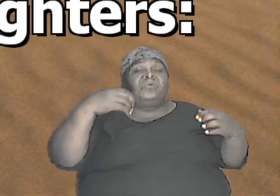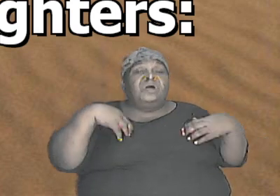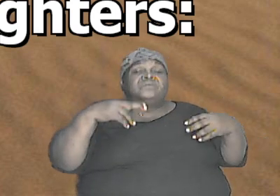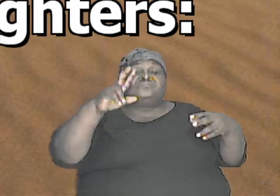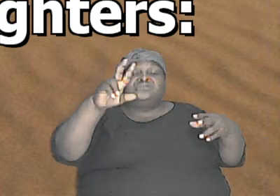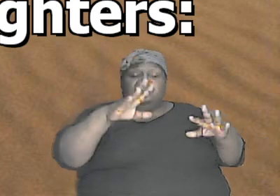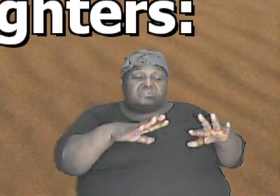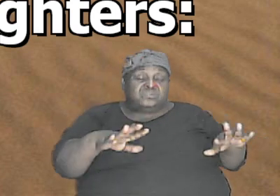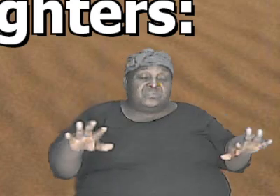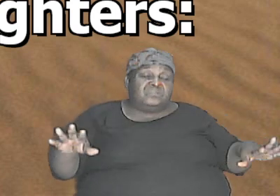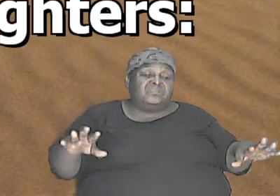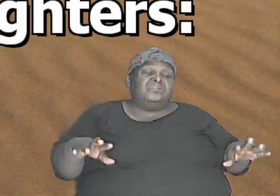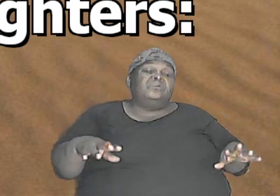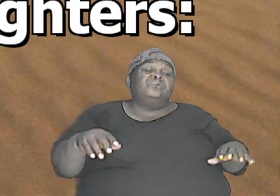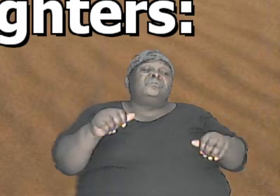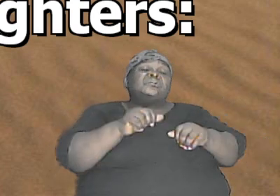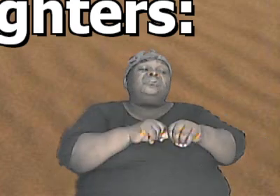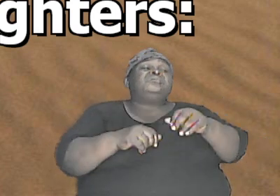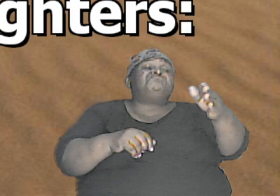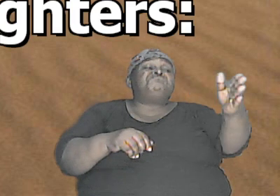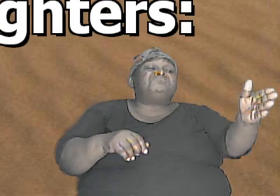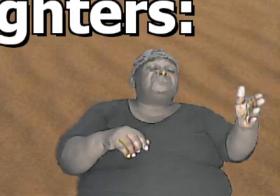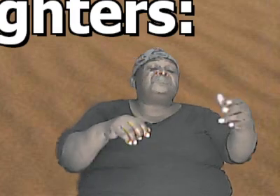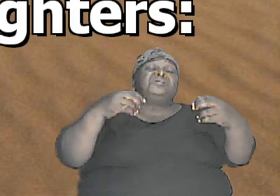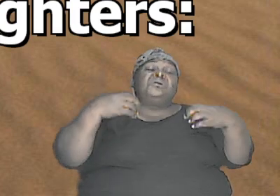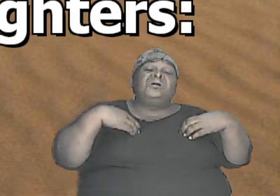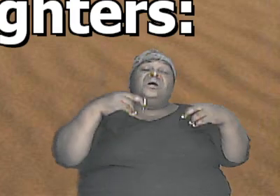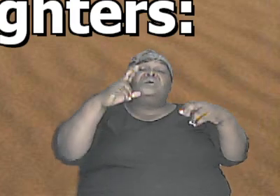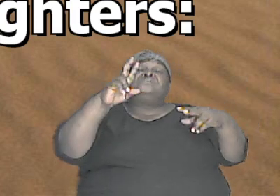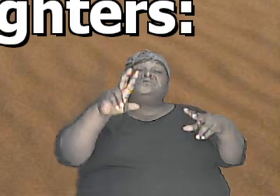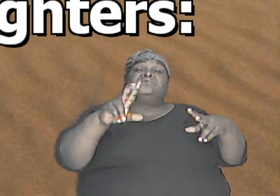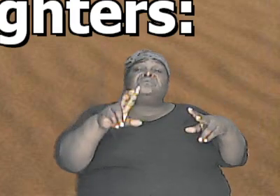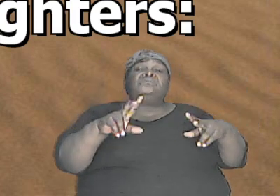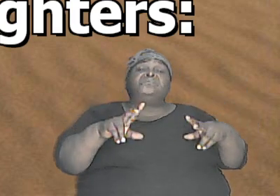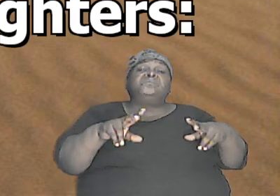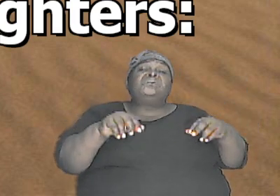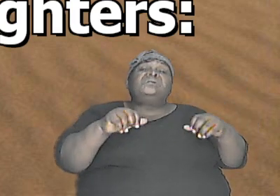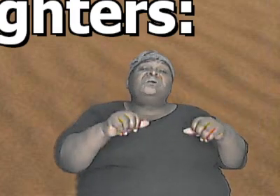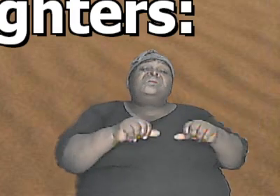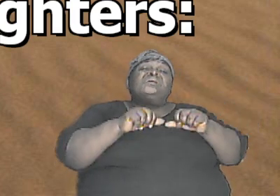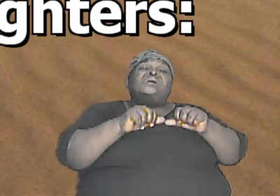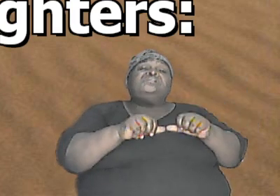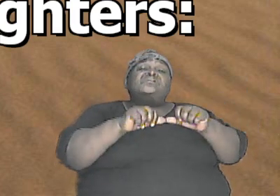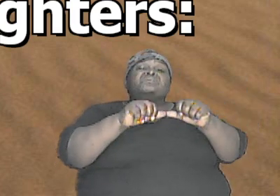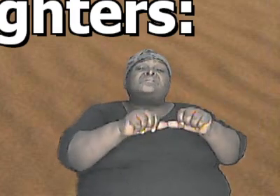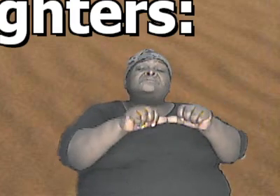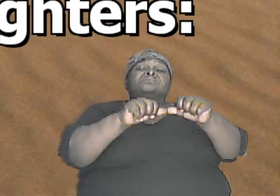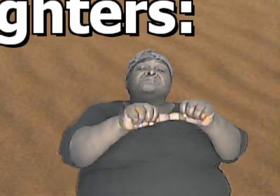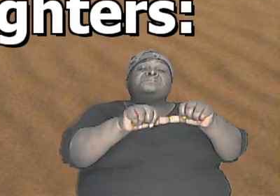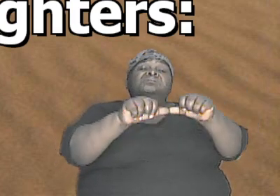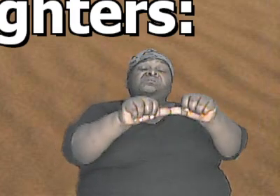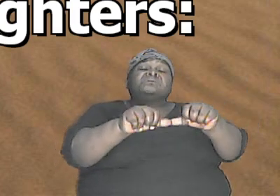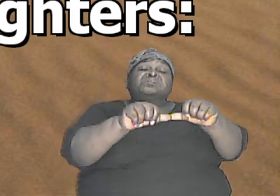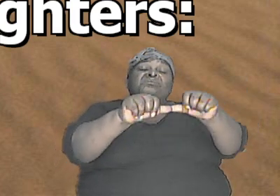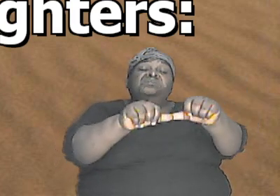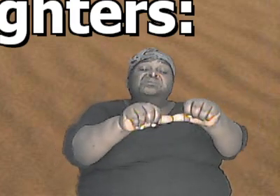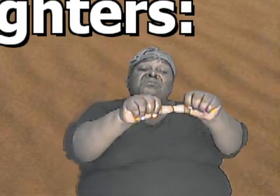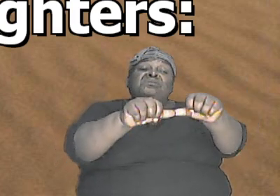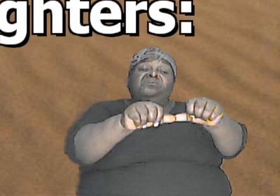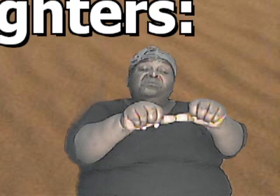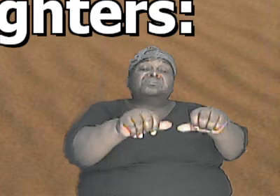each of those have two that means as you go down the line it is going greater it is an exponential